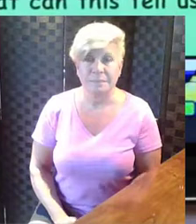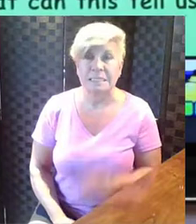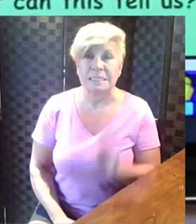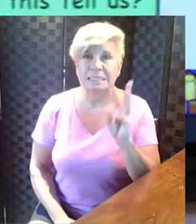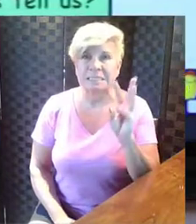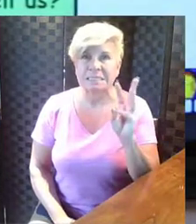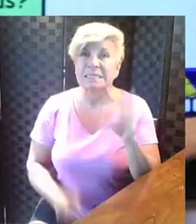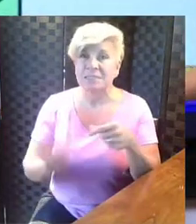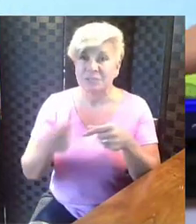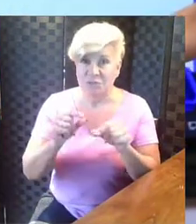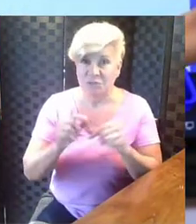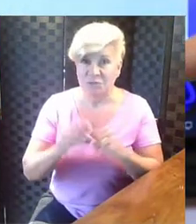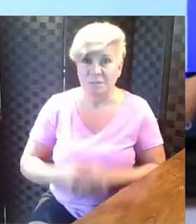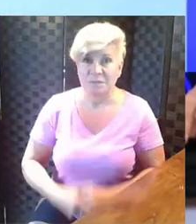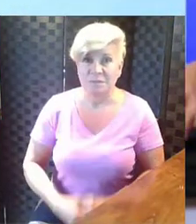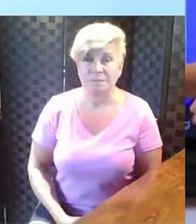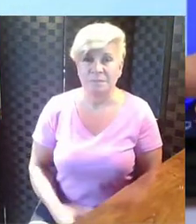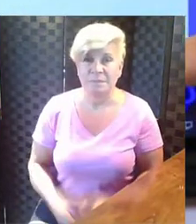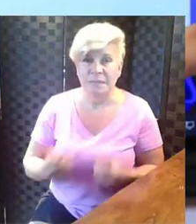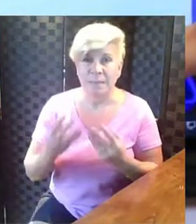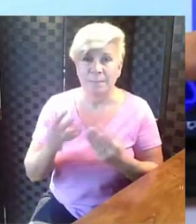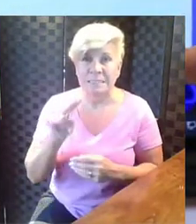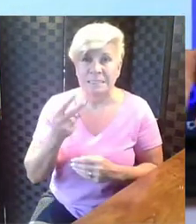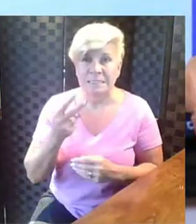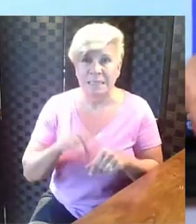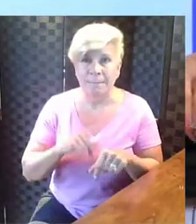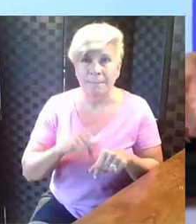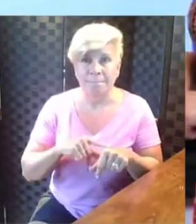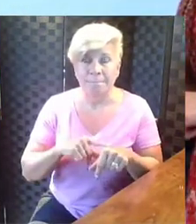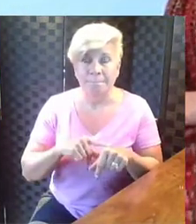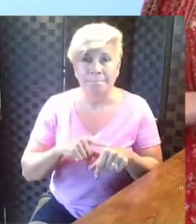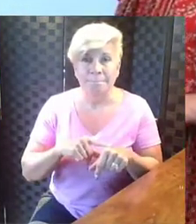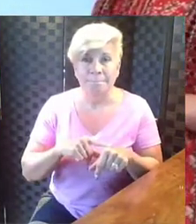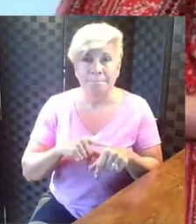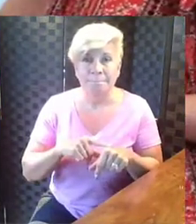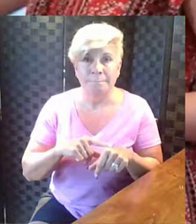Six cubes. And how many did I grab the second time?